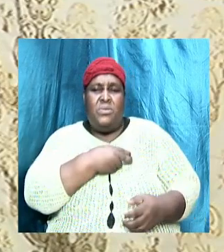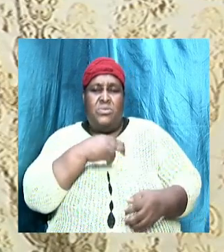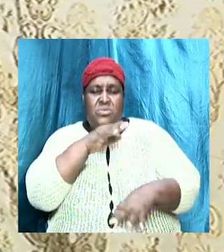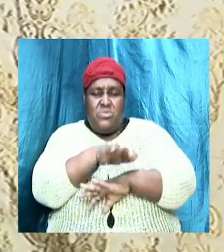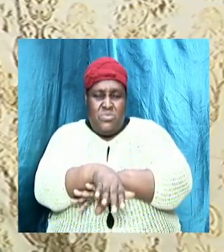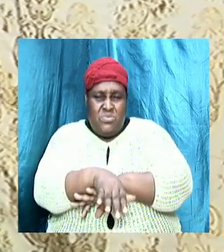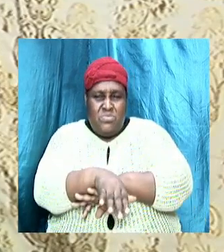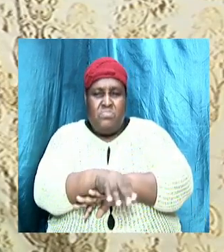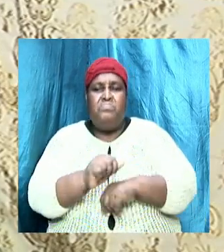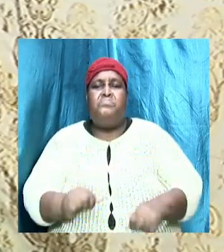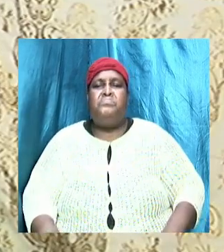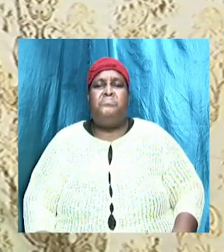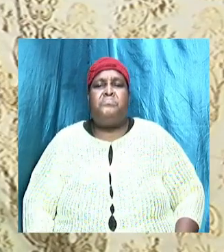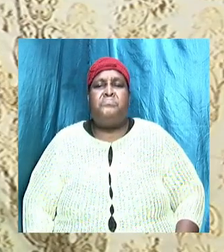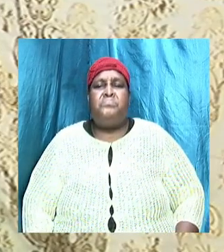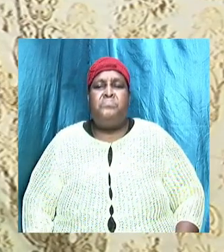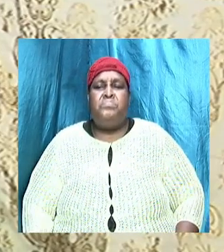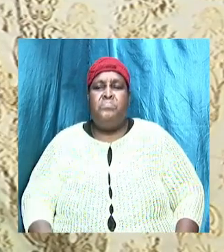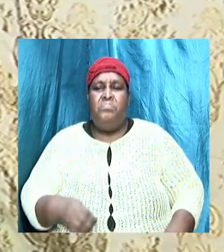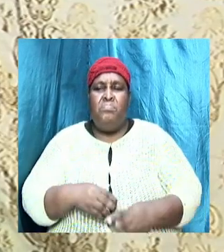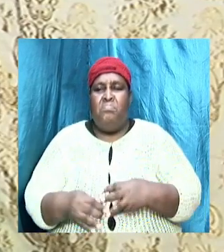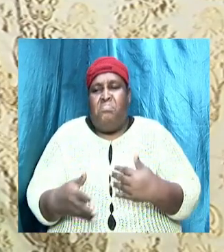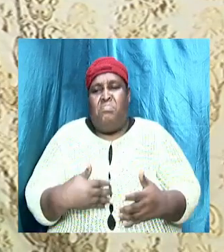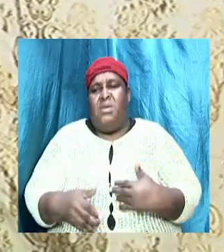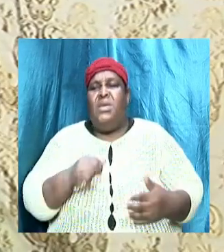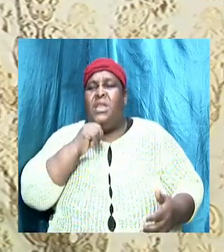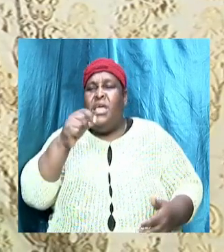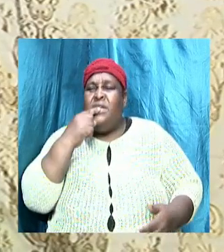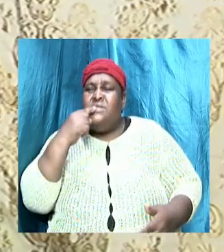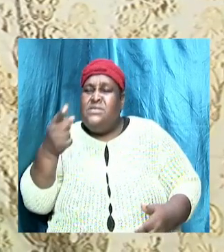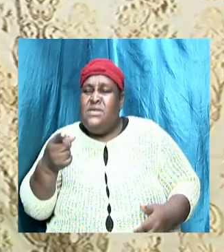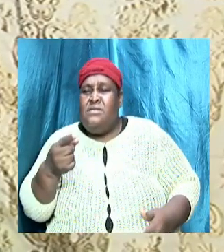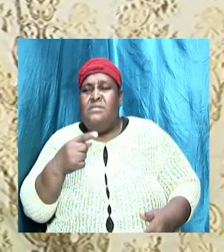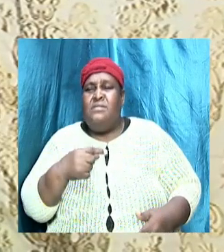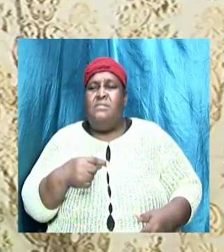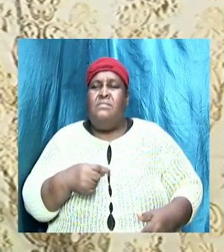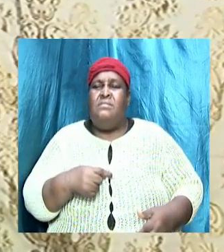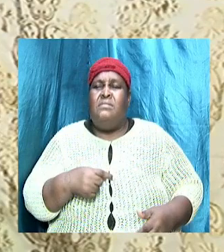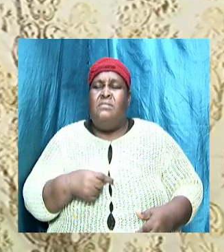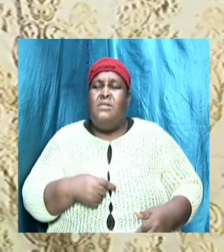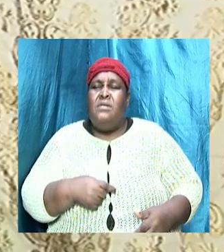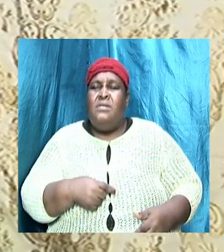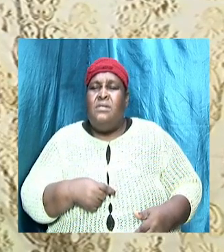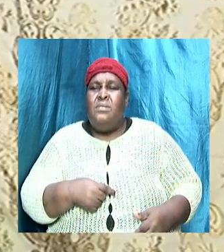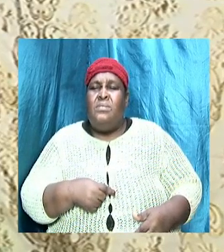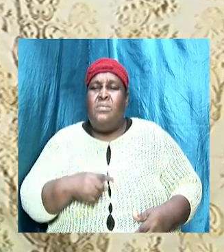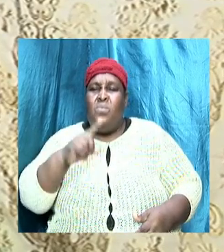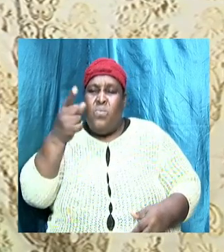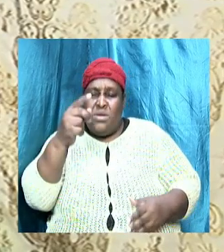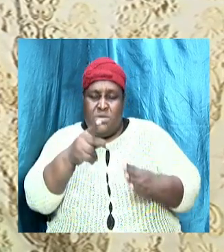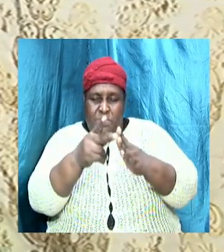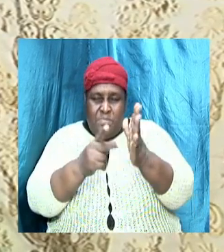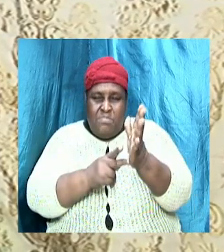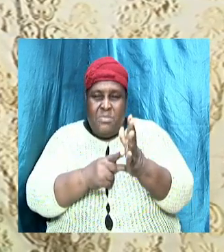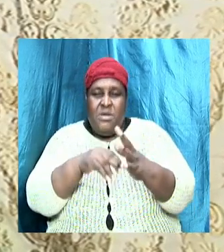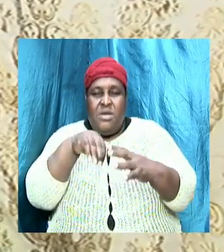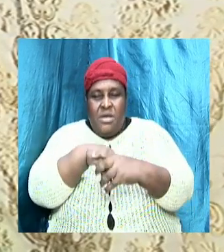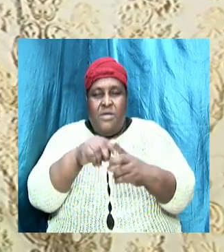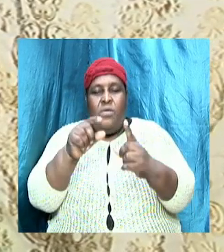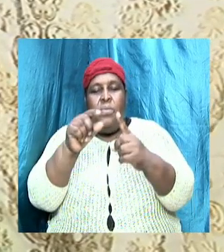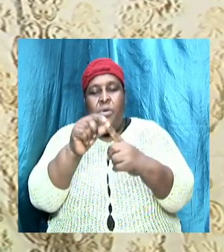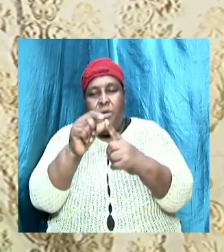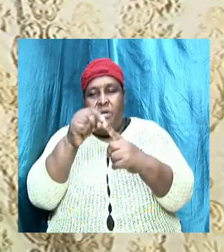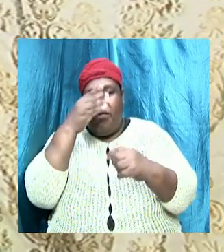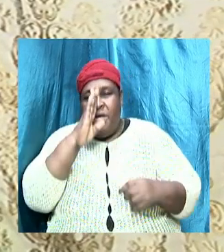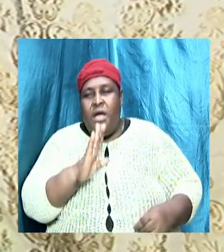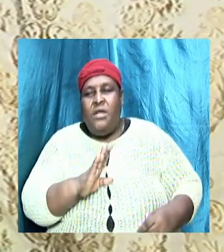that it might not be mentioned verbatim in scriptures, but once the principle is there, we can take